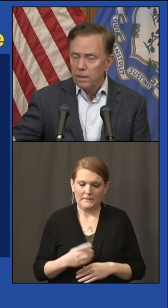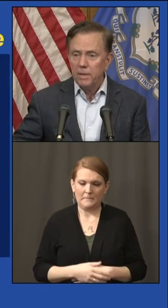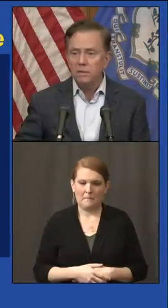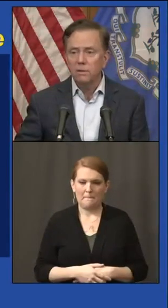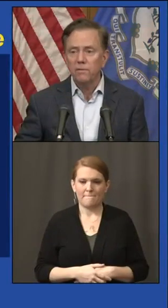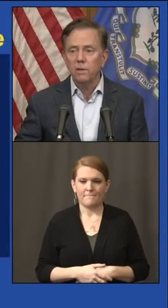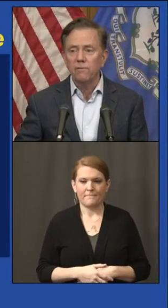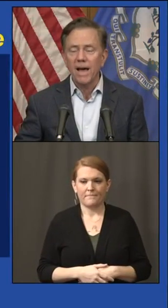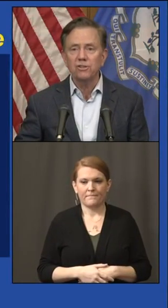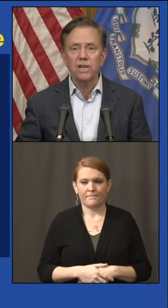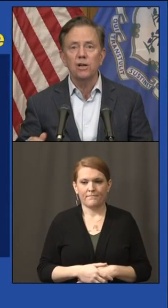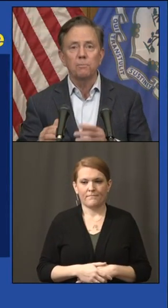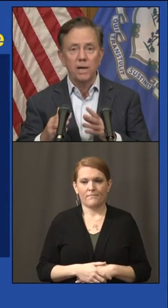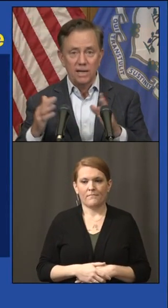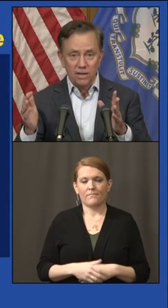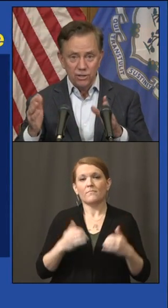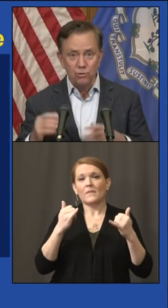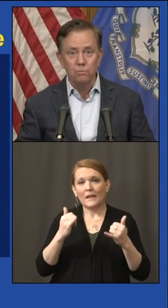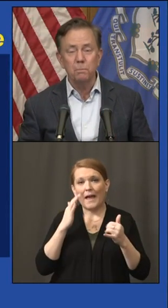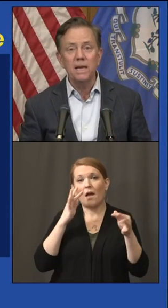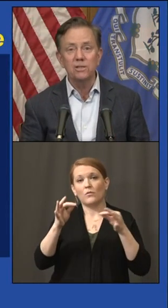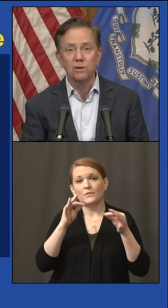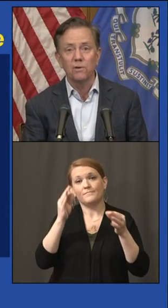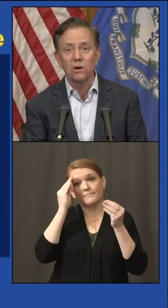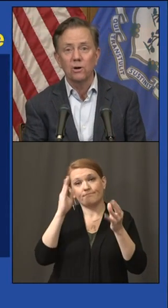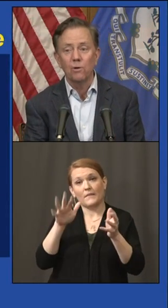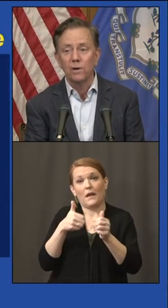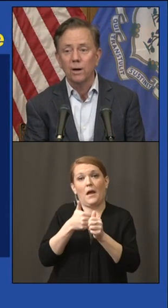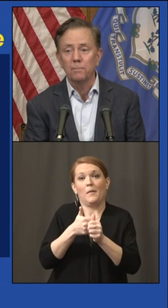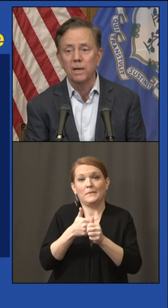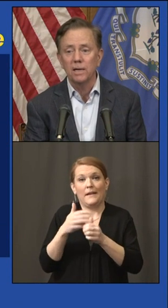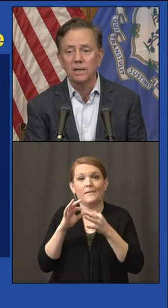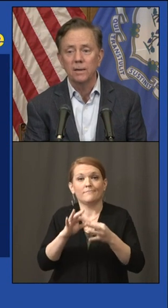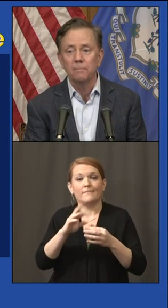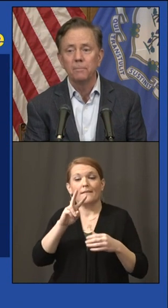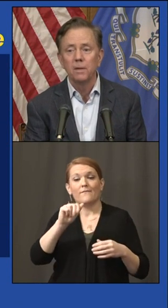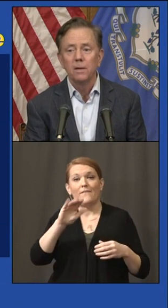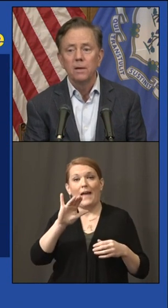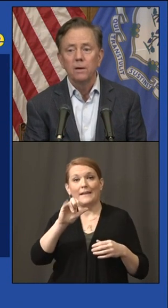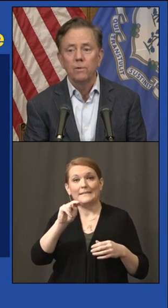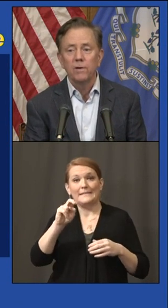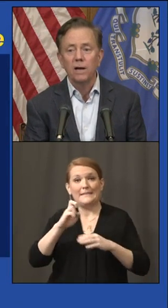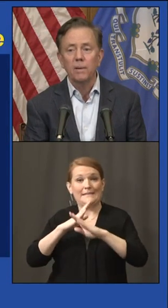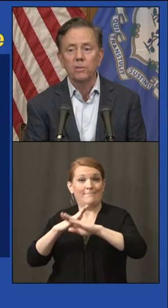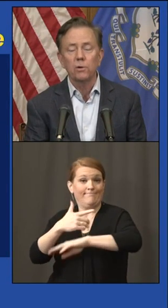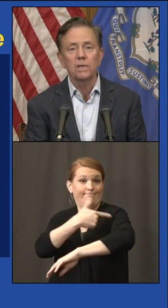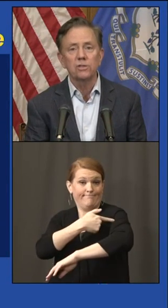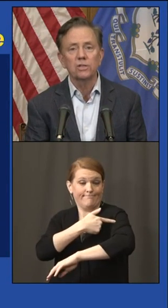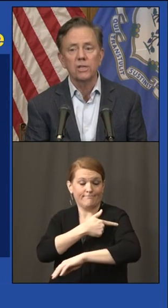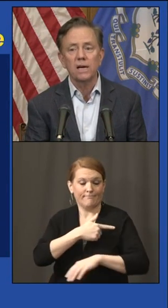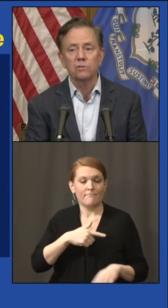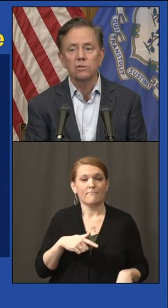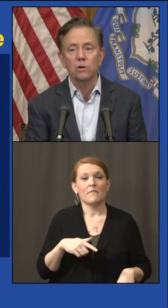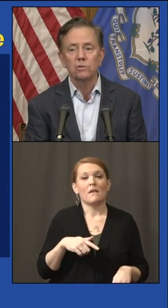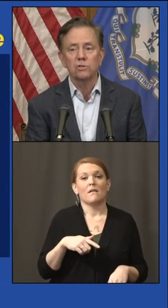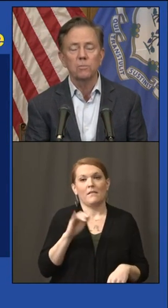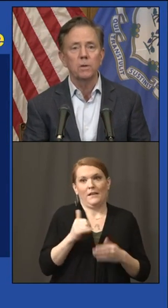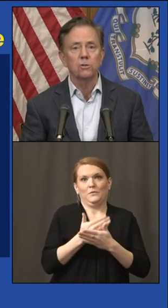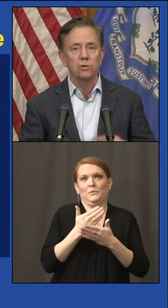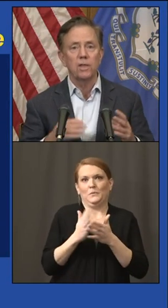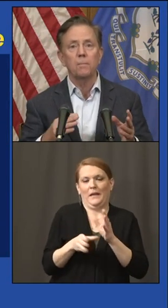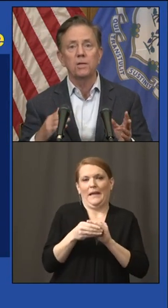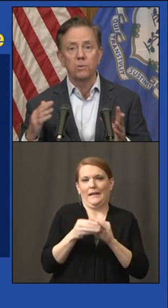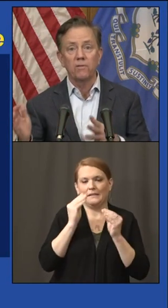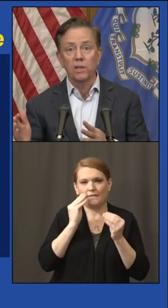Let me give you the vaccine update, a new piece of our COVID update. We've got about 36,000 doses